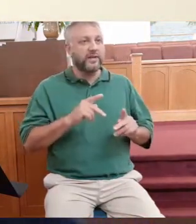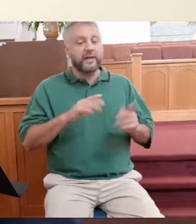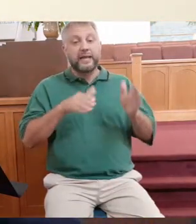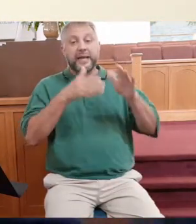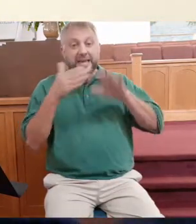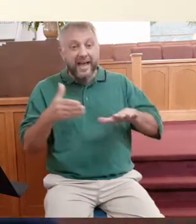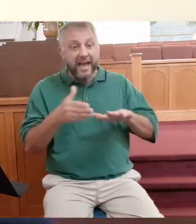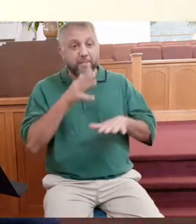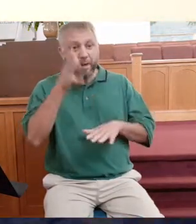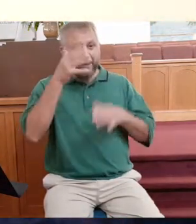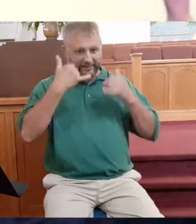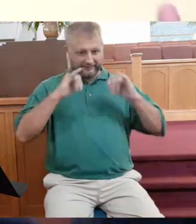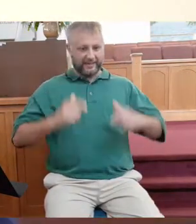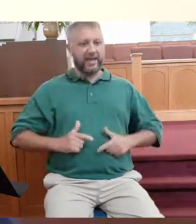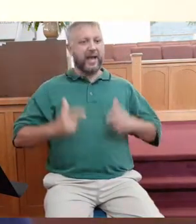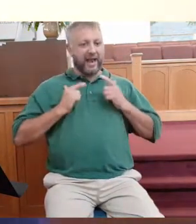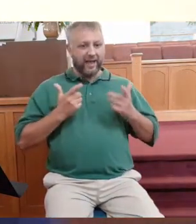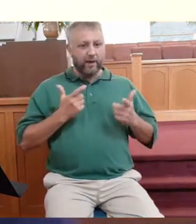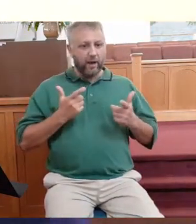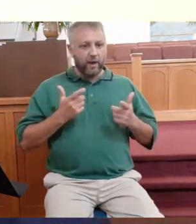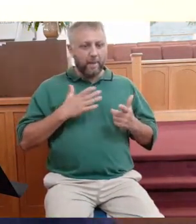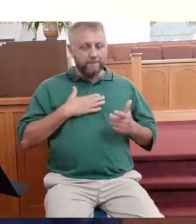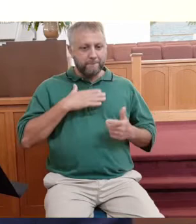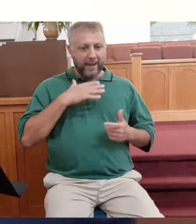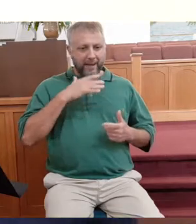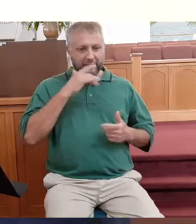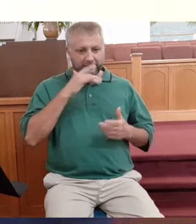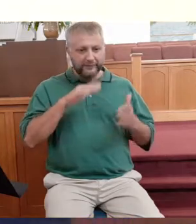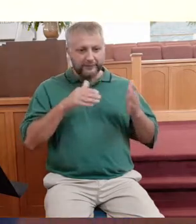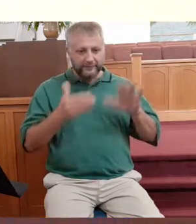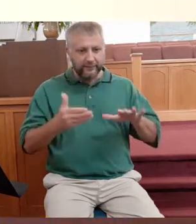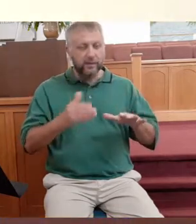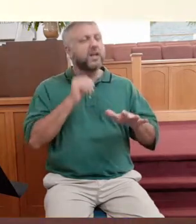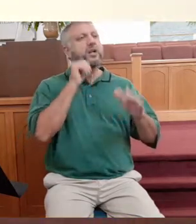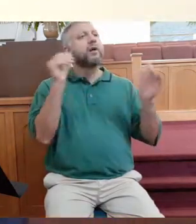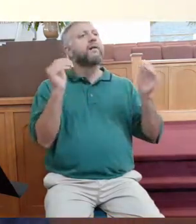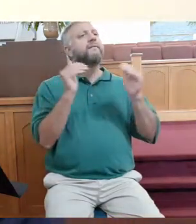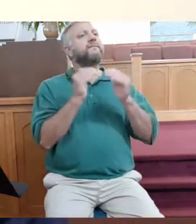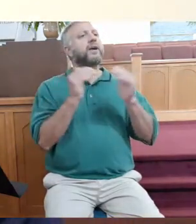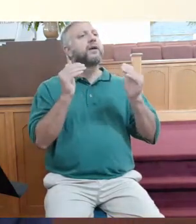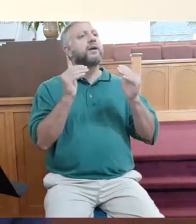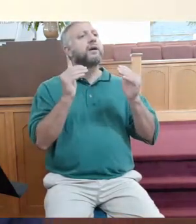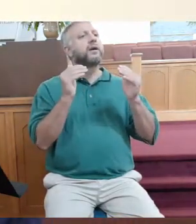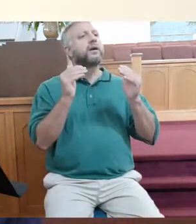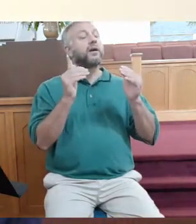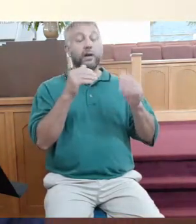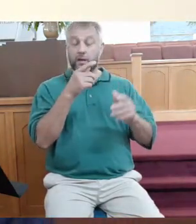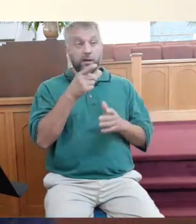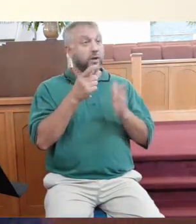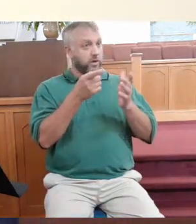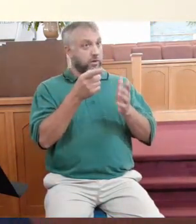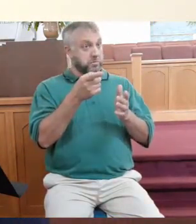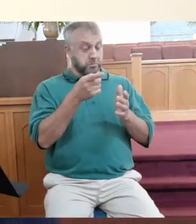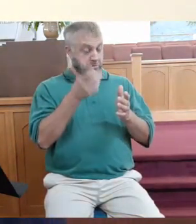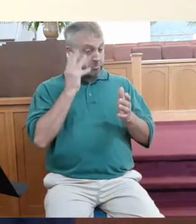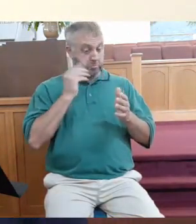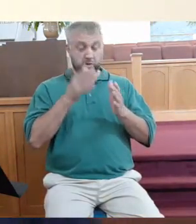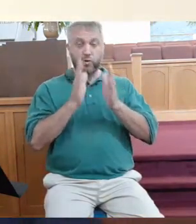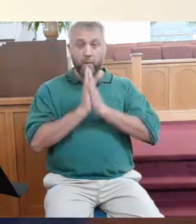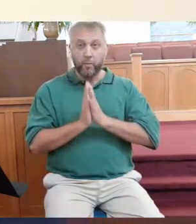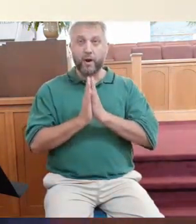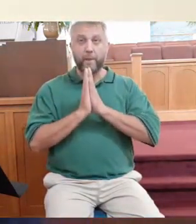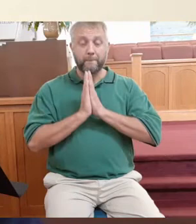say, that's not fair? How many times, listen to me church, have you prayed, and prayed,